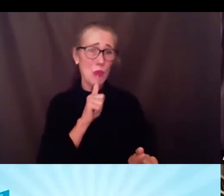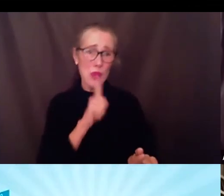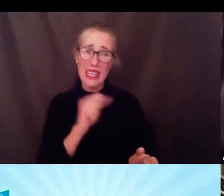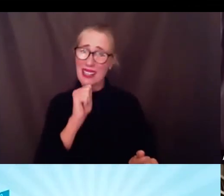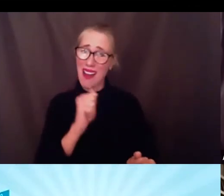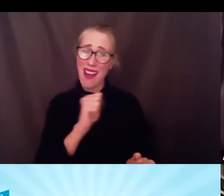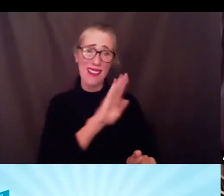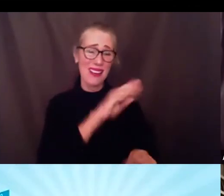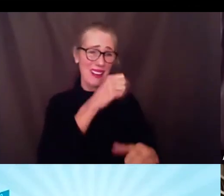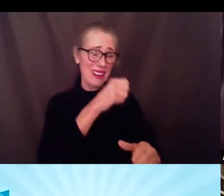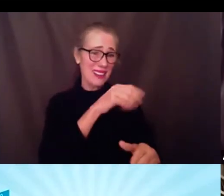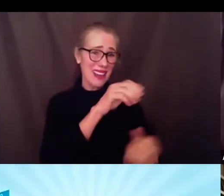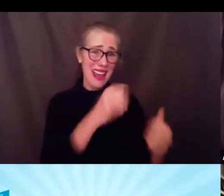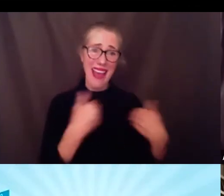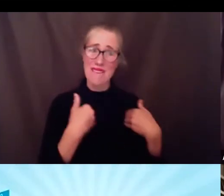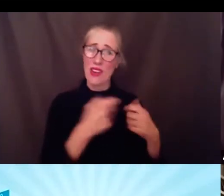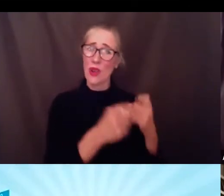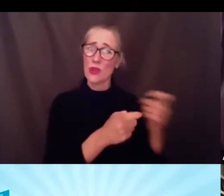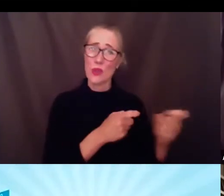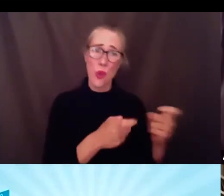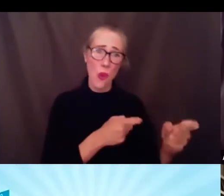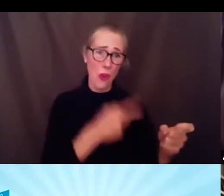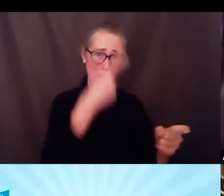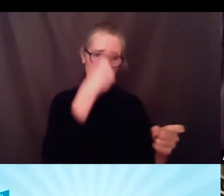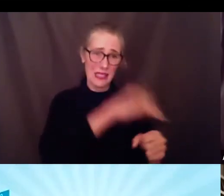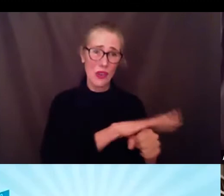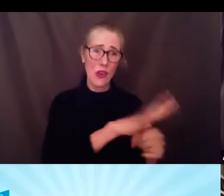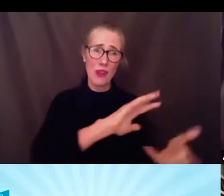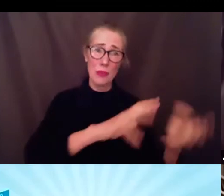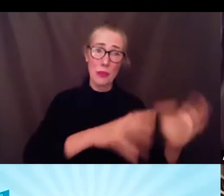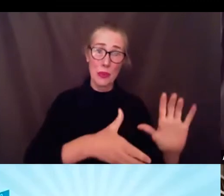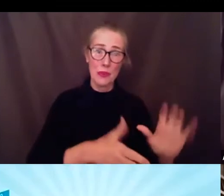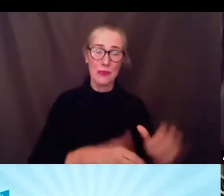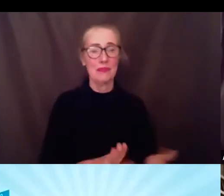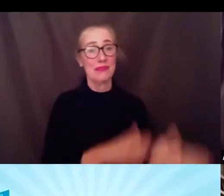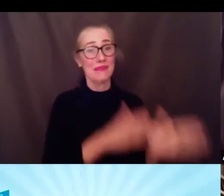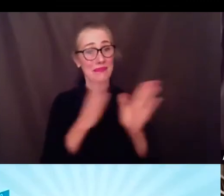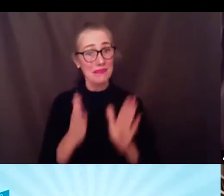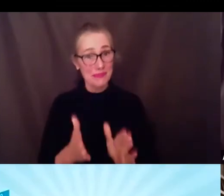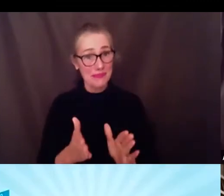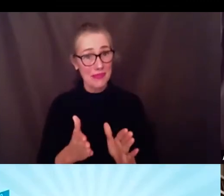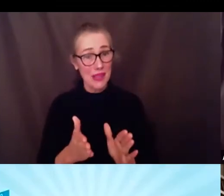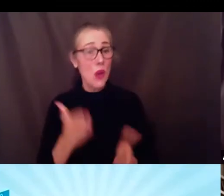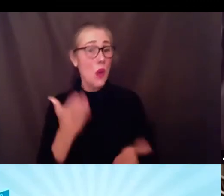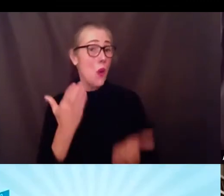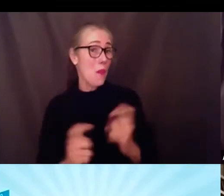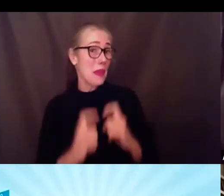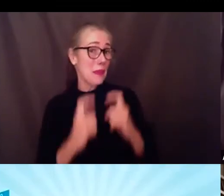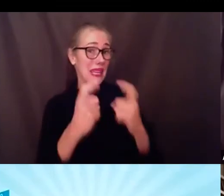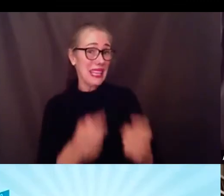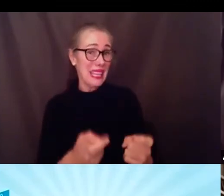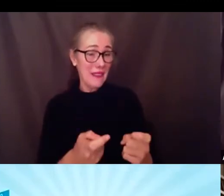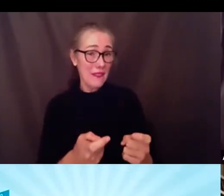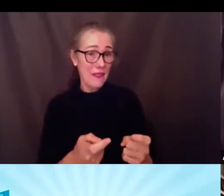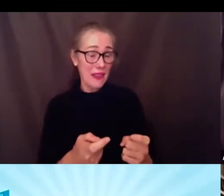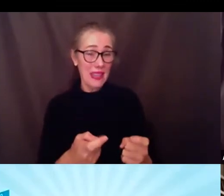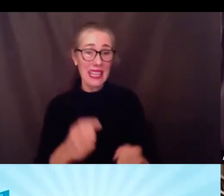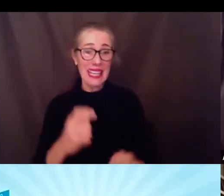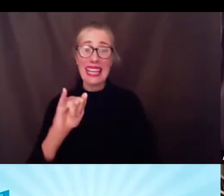they receive an incomplete but then that creates other concerns because now the teachers as we heard